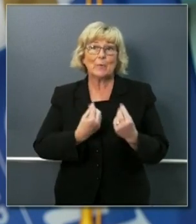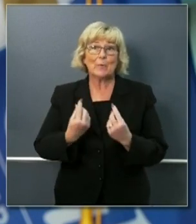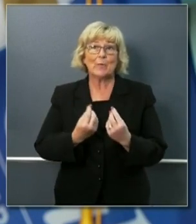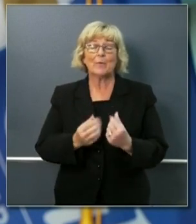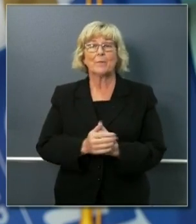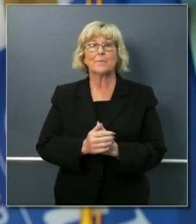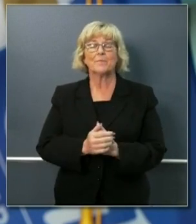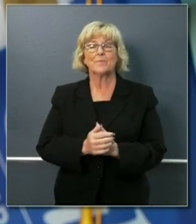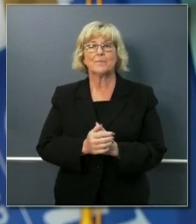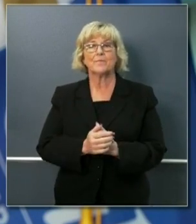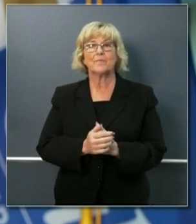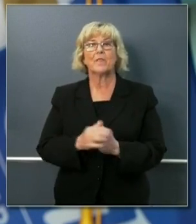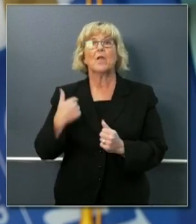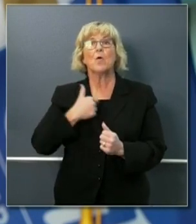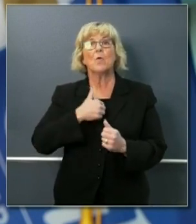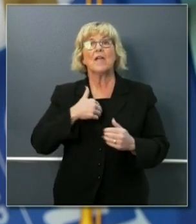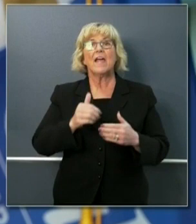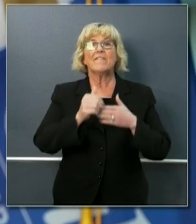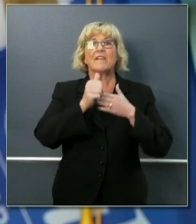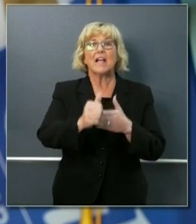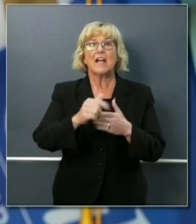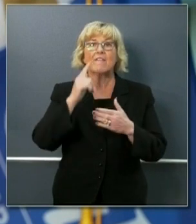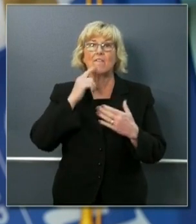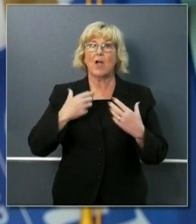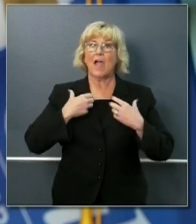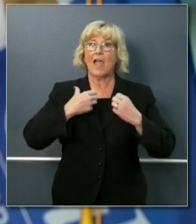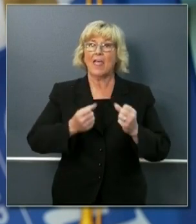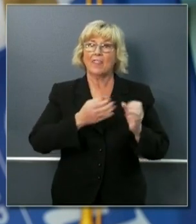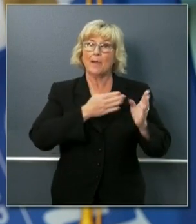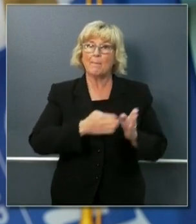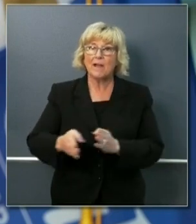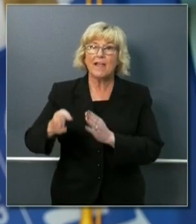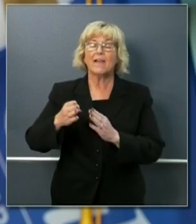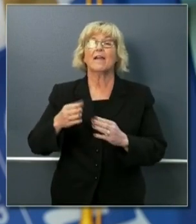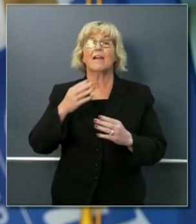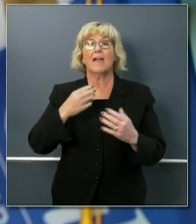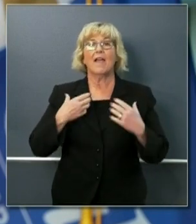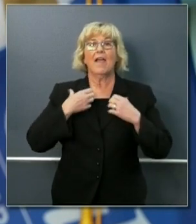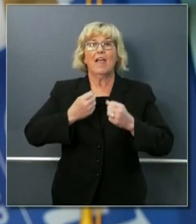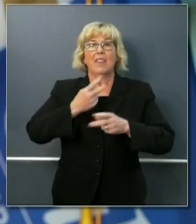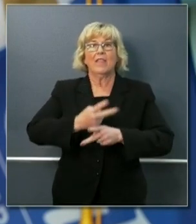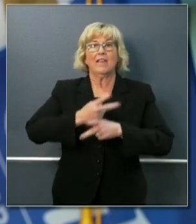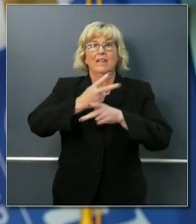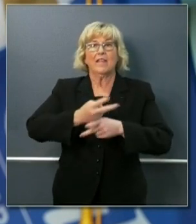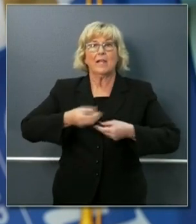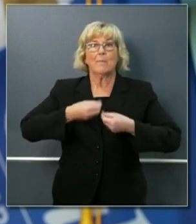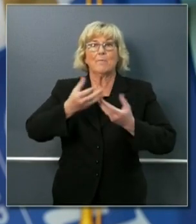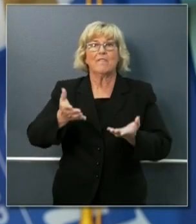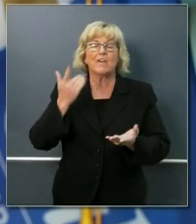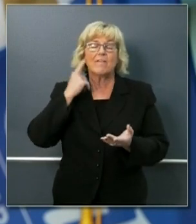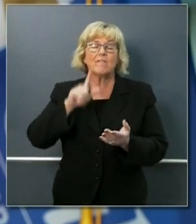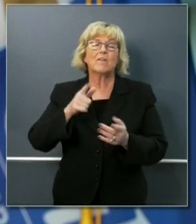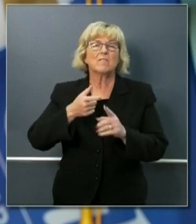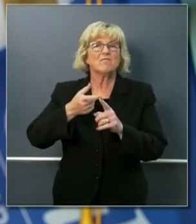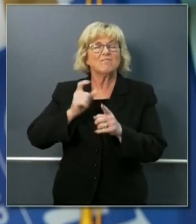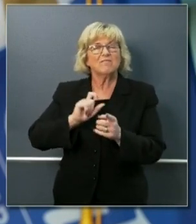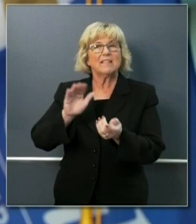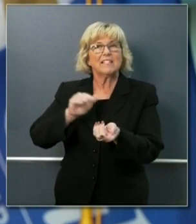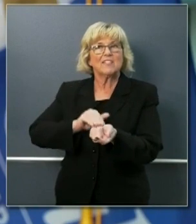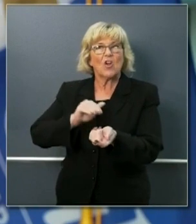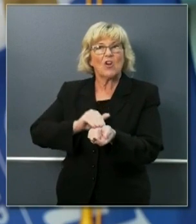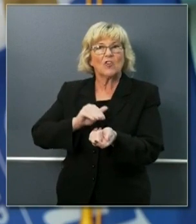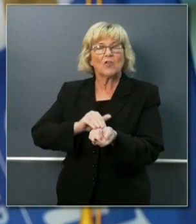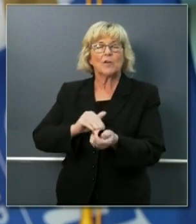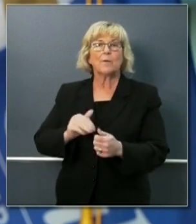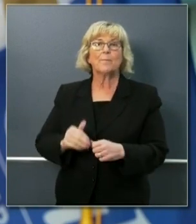We've also developed guidance for health plans and healthcare providers on addressing stress-related health concerns during this